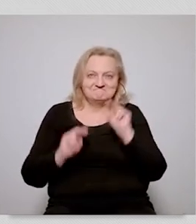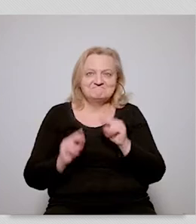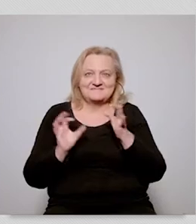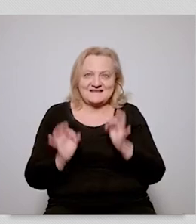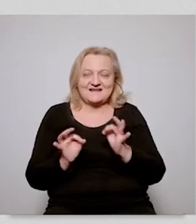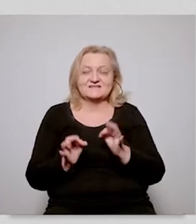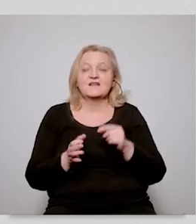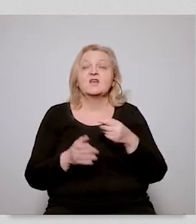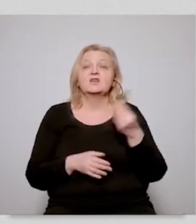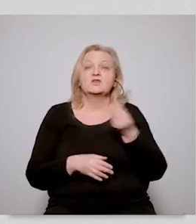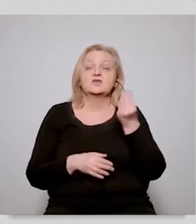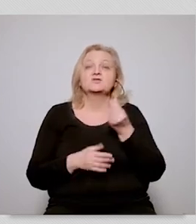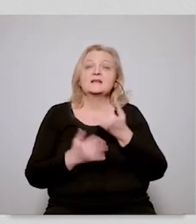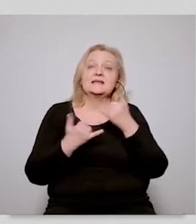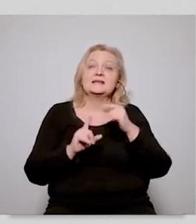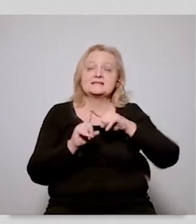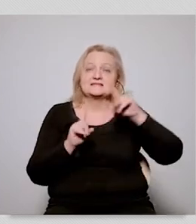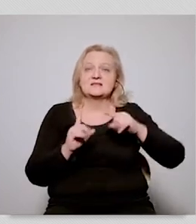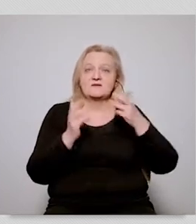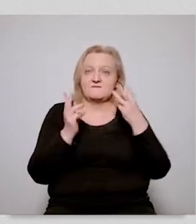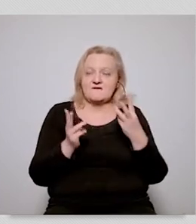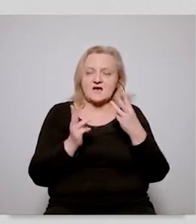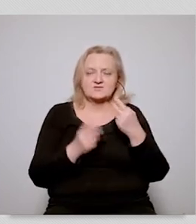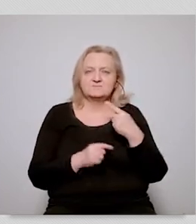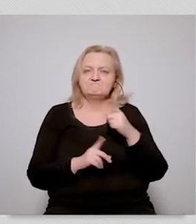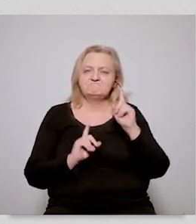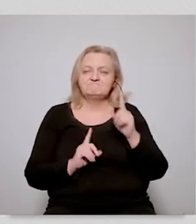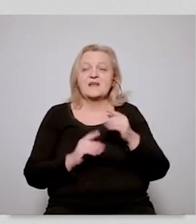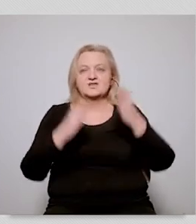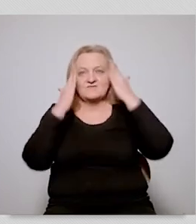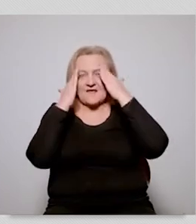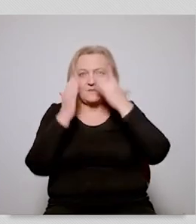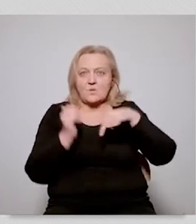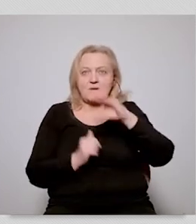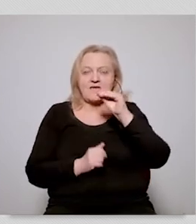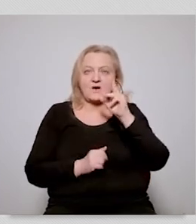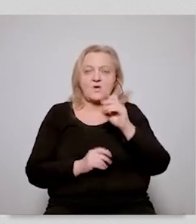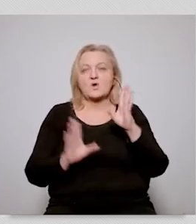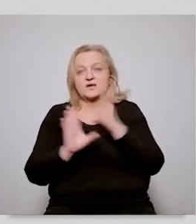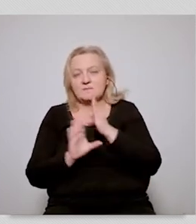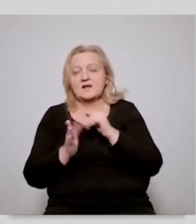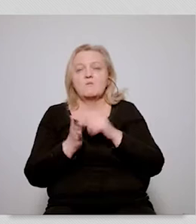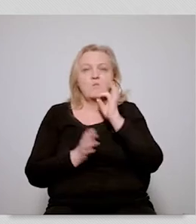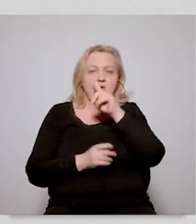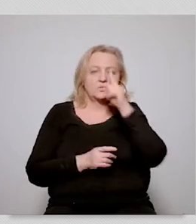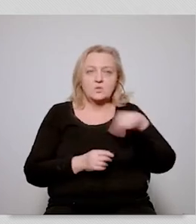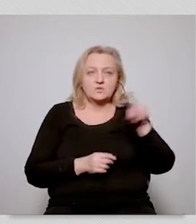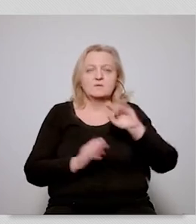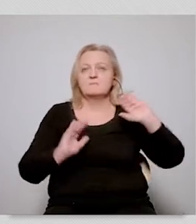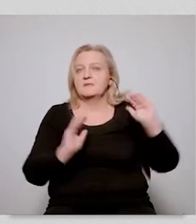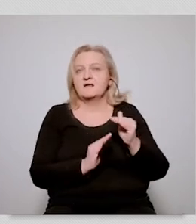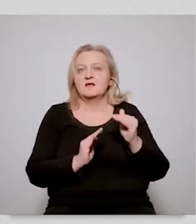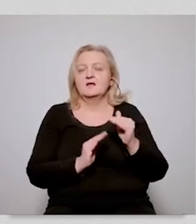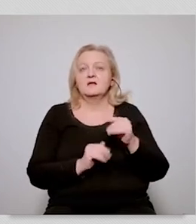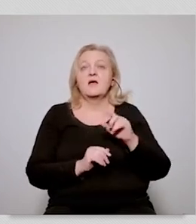tired of the pandemic and all the restrictions they have to they have had to endure and